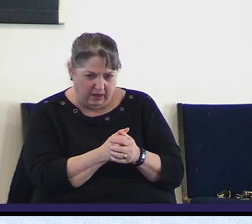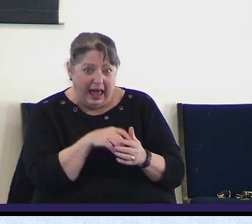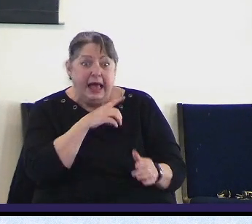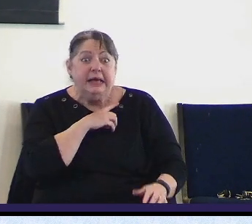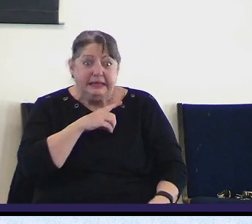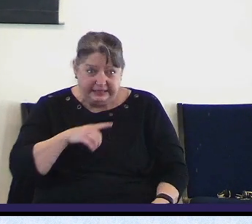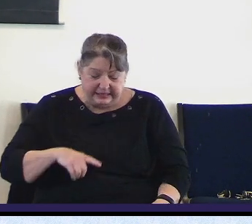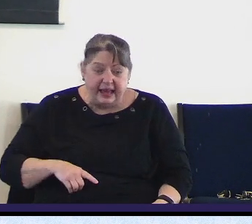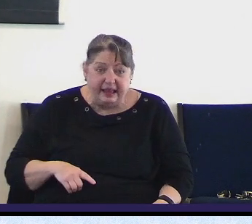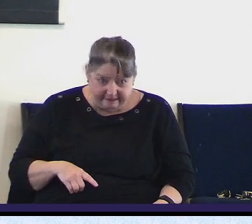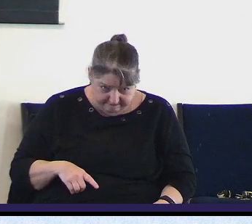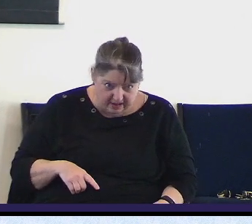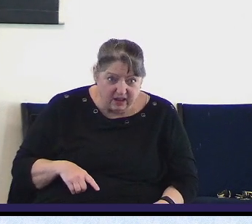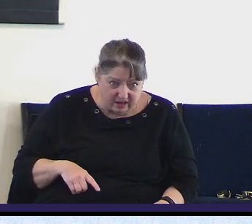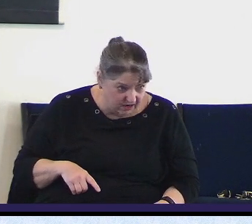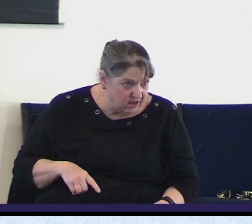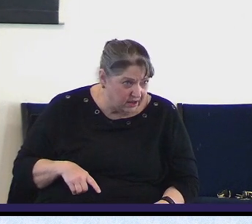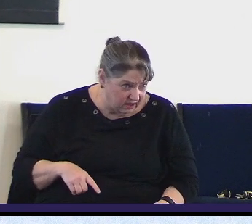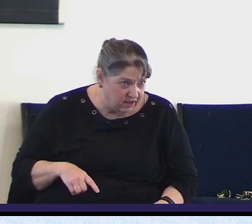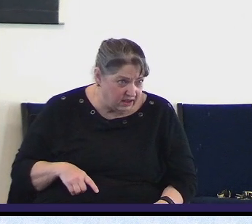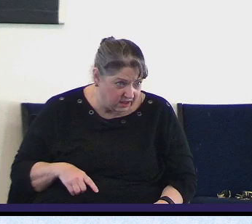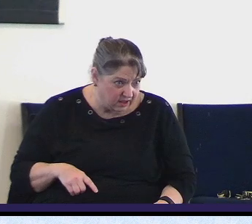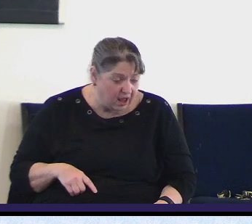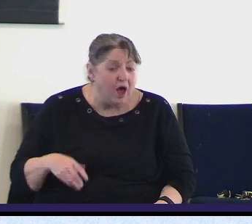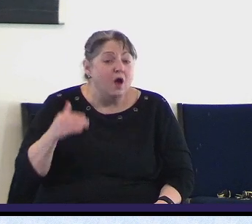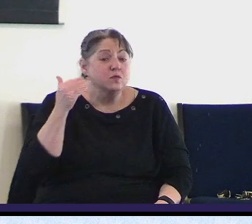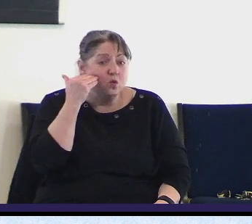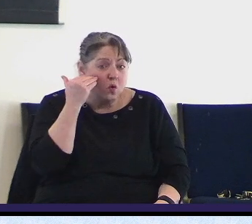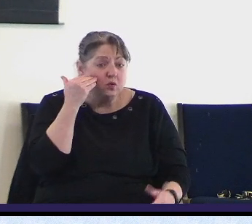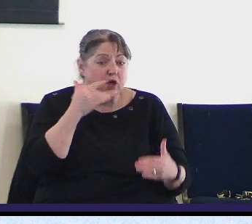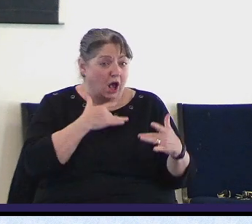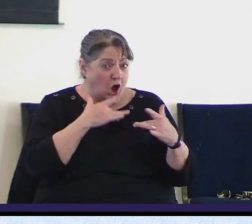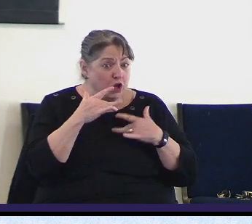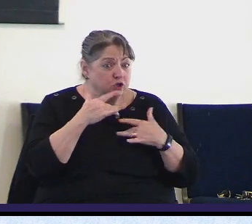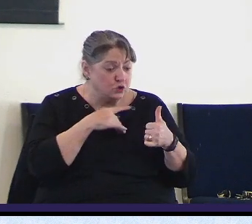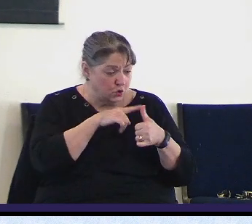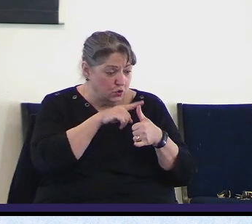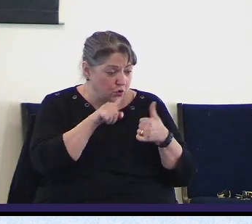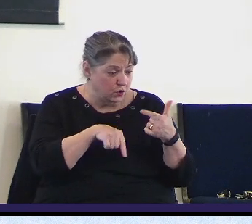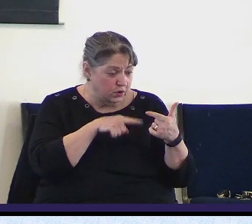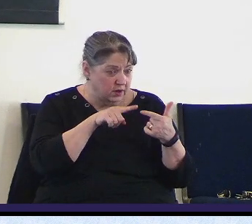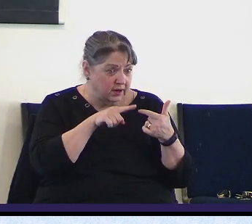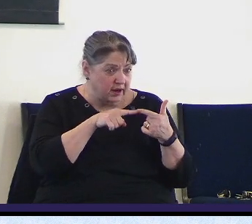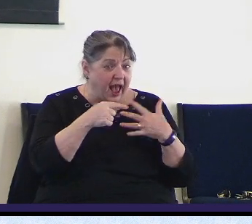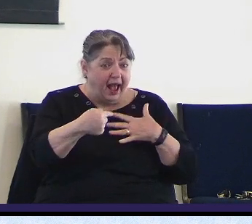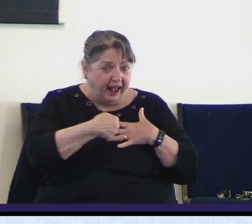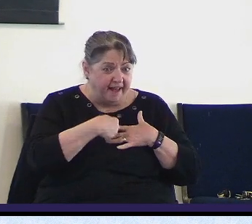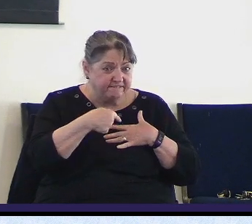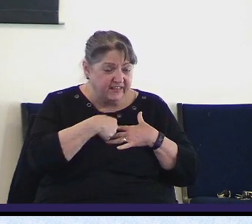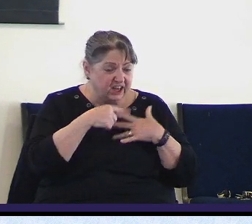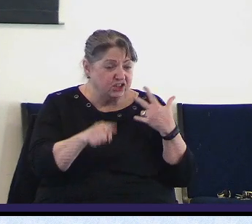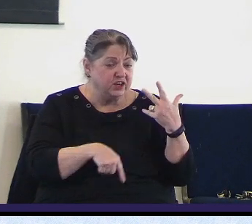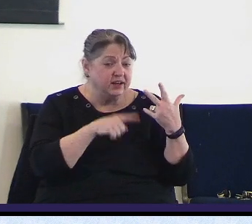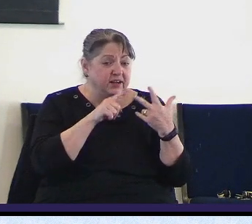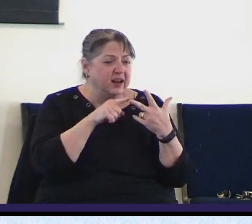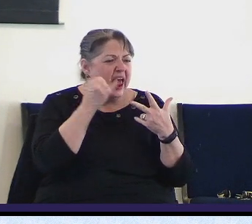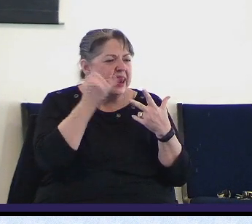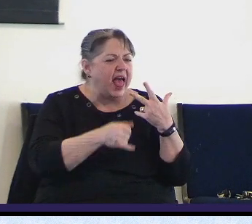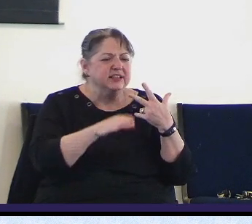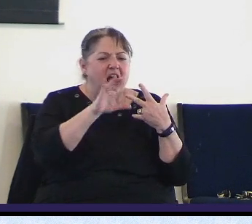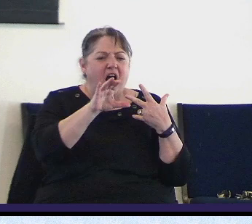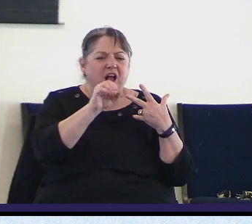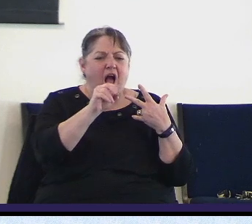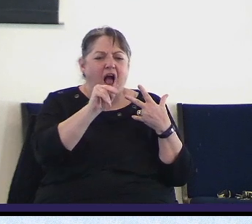we know about his concern we know about his conviction let's look at his consolation up on the screen his